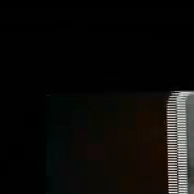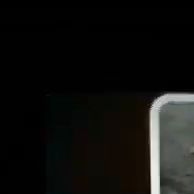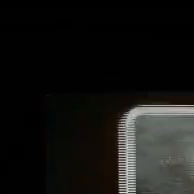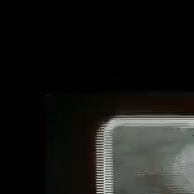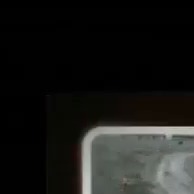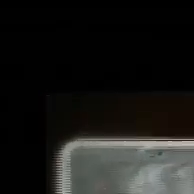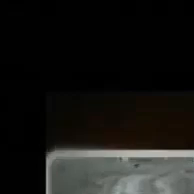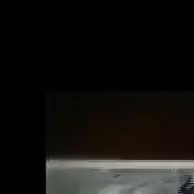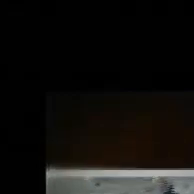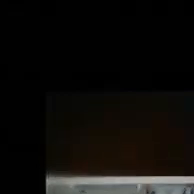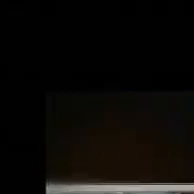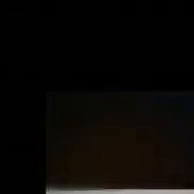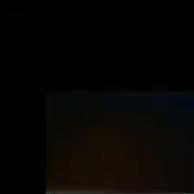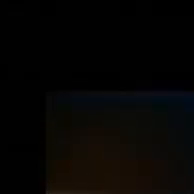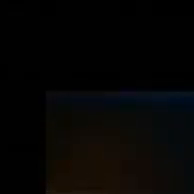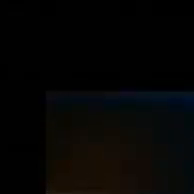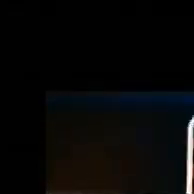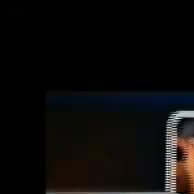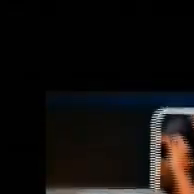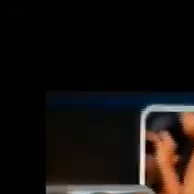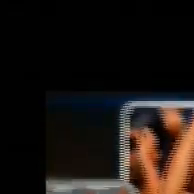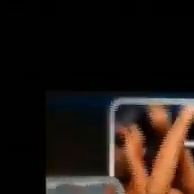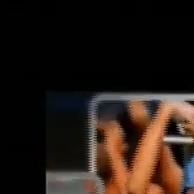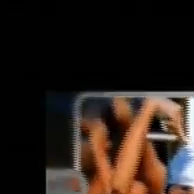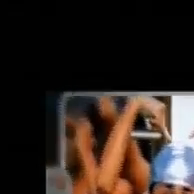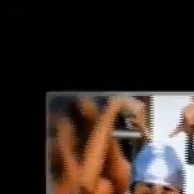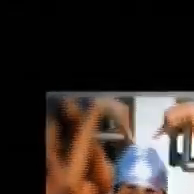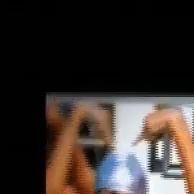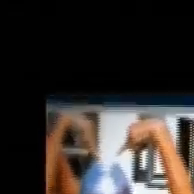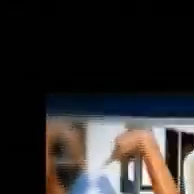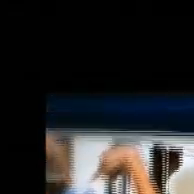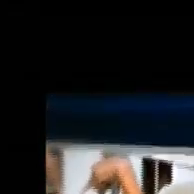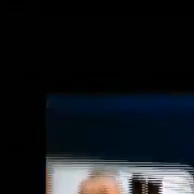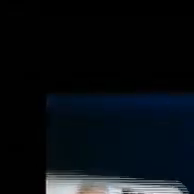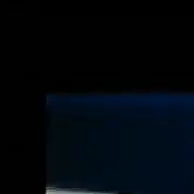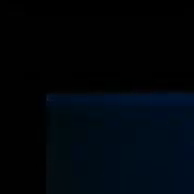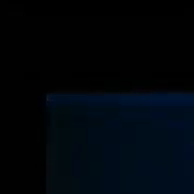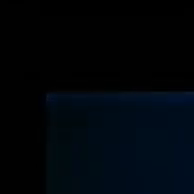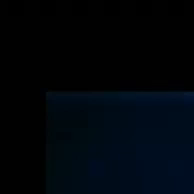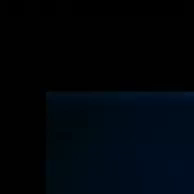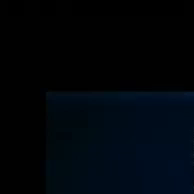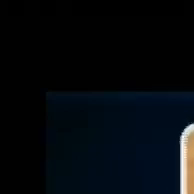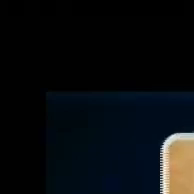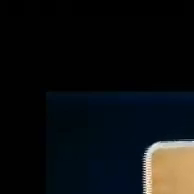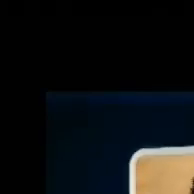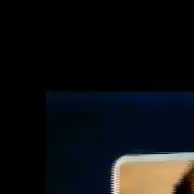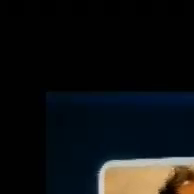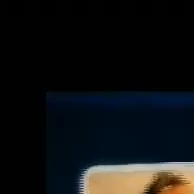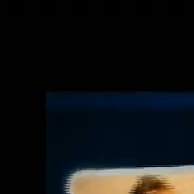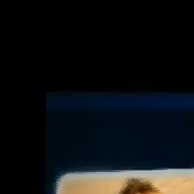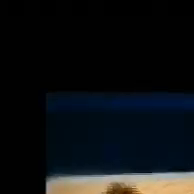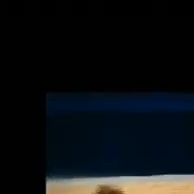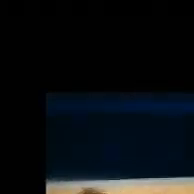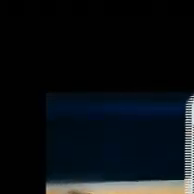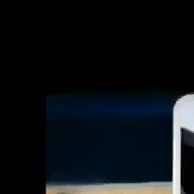alumni, the spirit of the explorer. Somebody who is mentally curious, who has got initiative,